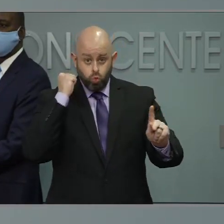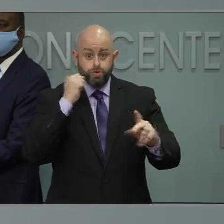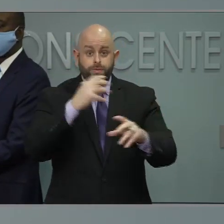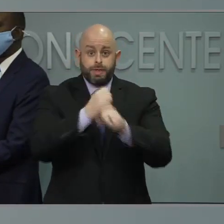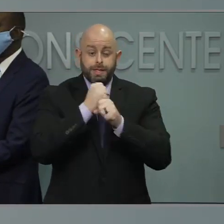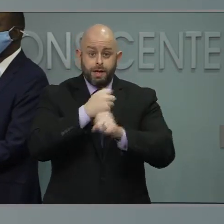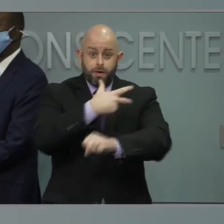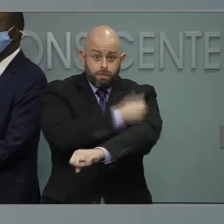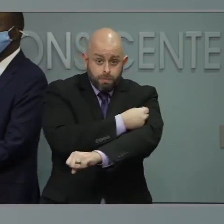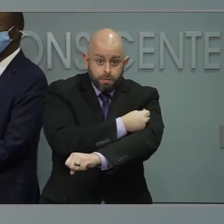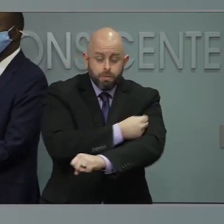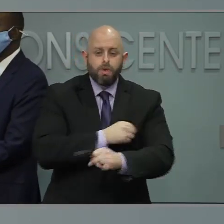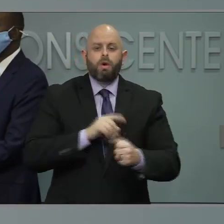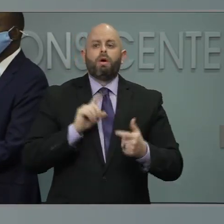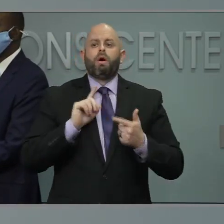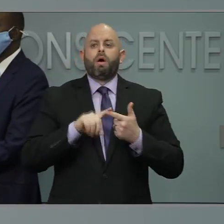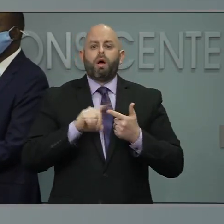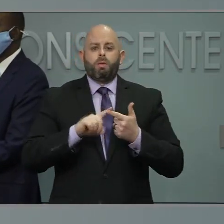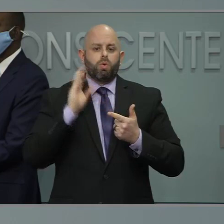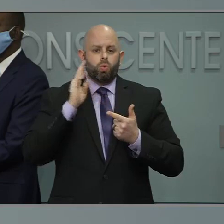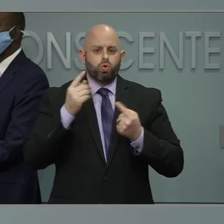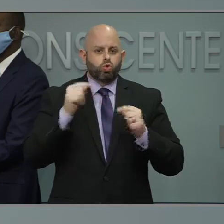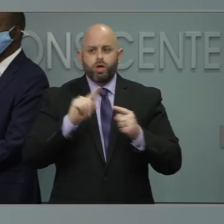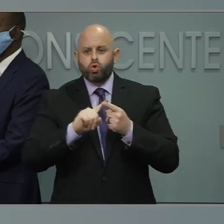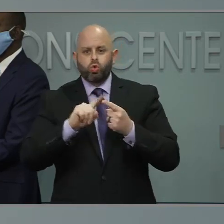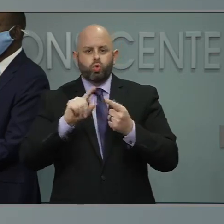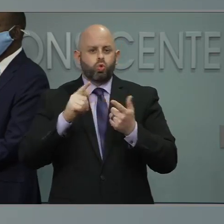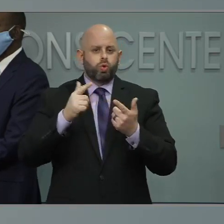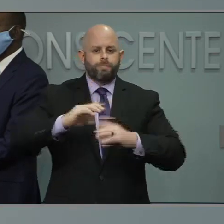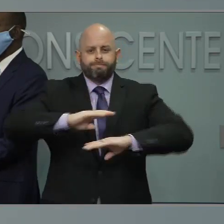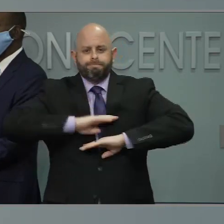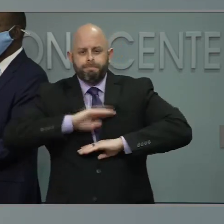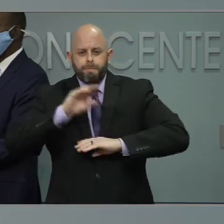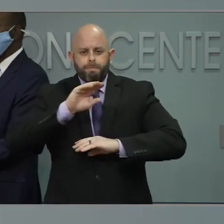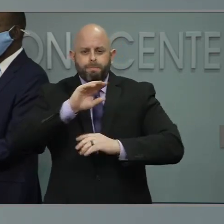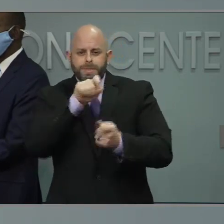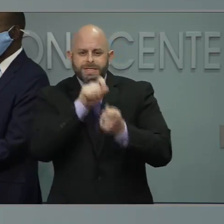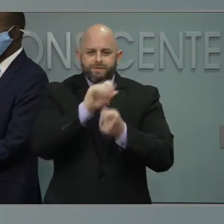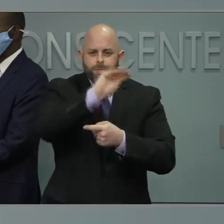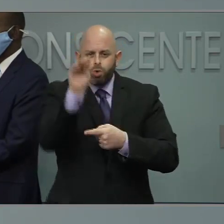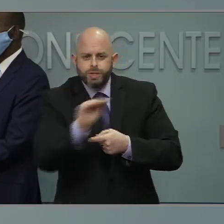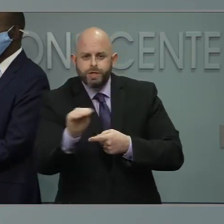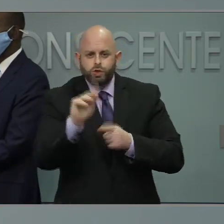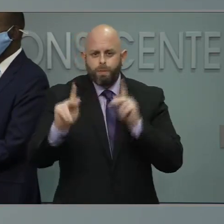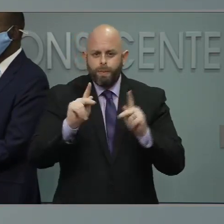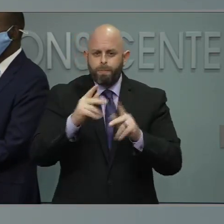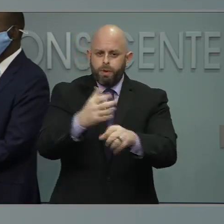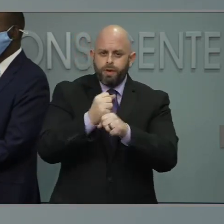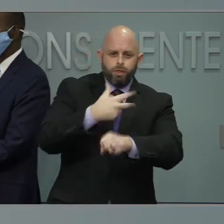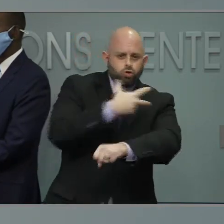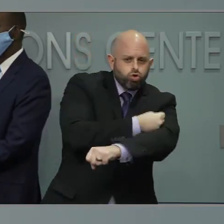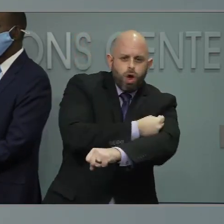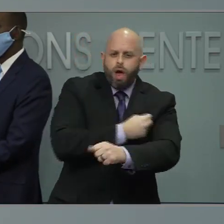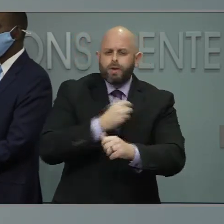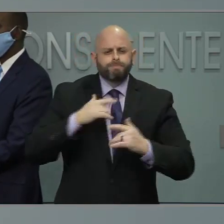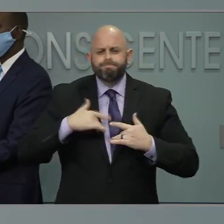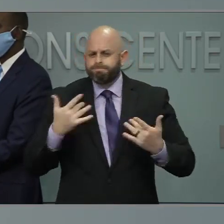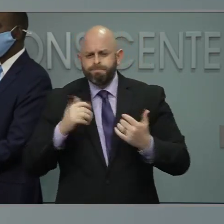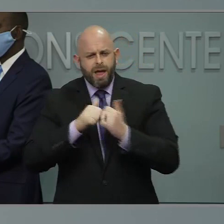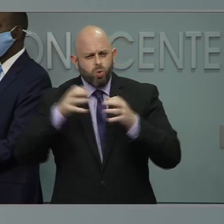group? Are you trying to hit a certain percentage threshold before you move on? What are you thinking about right now?